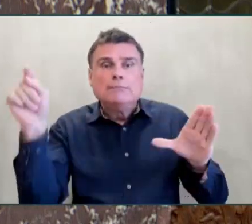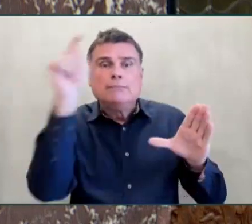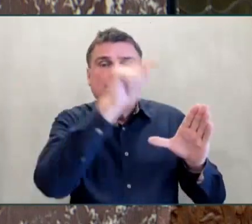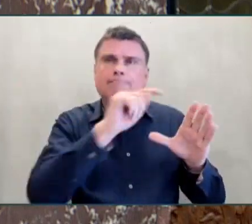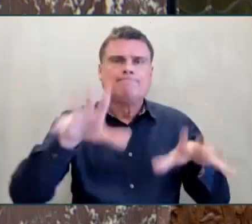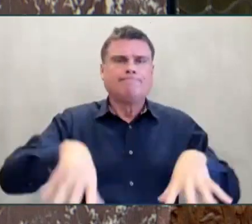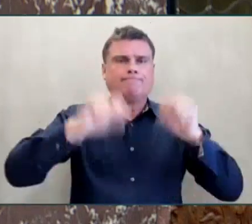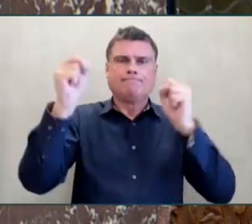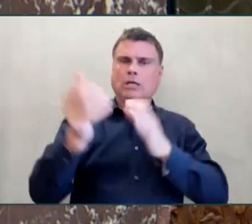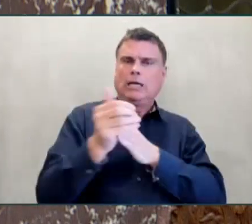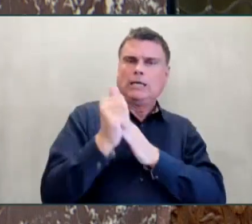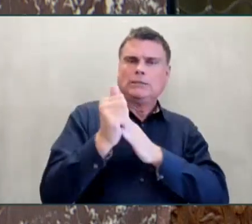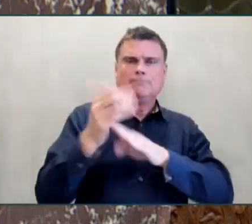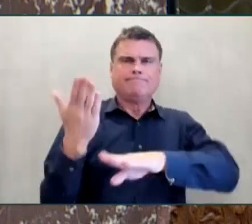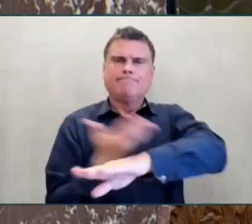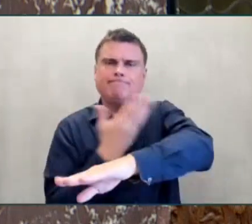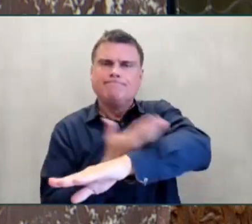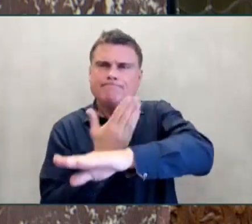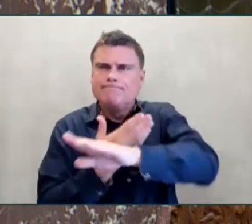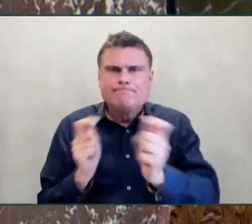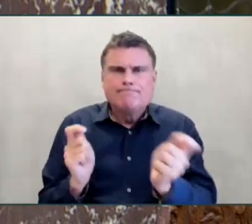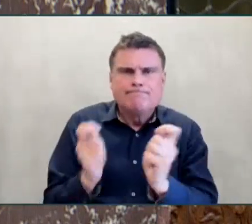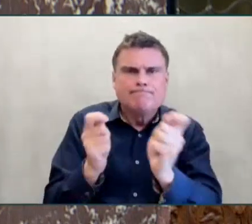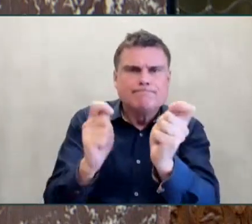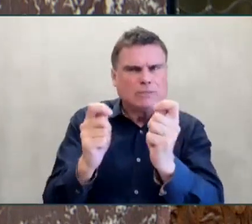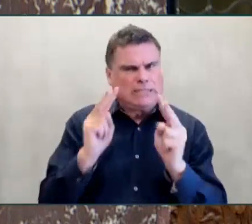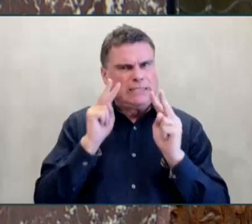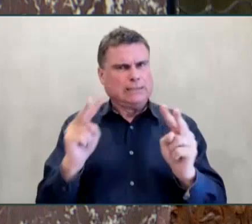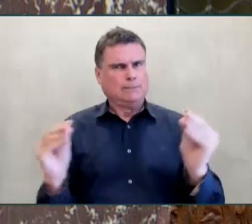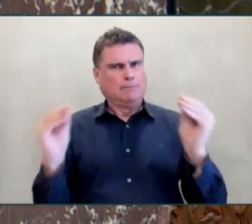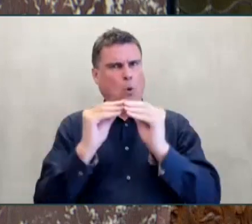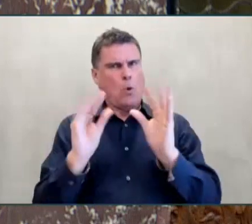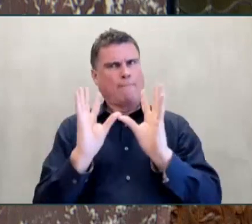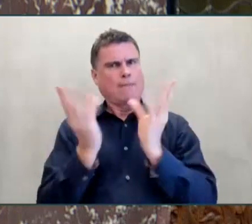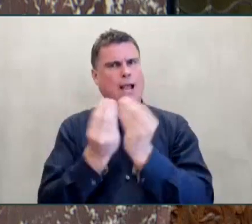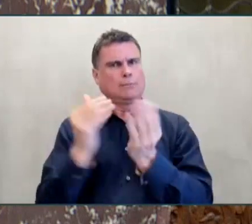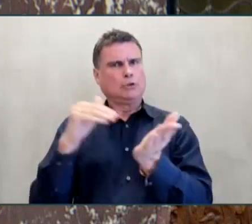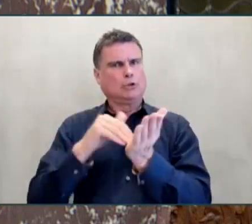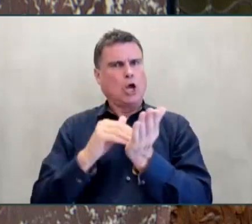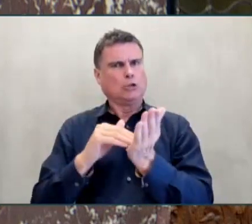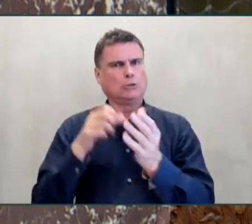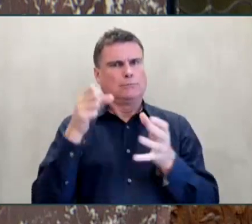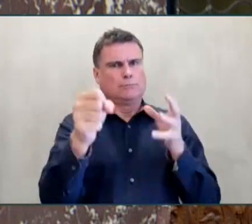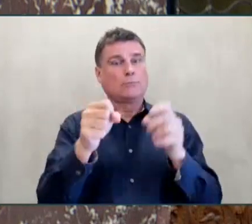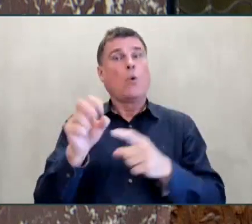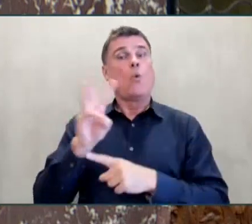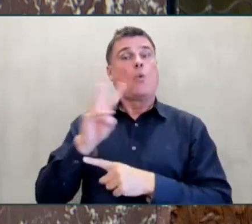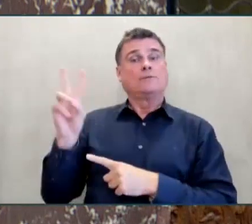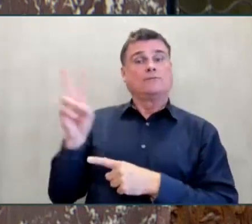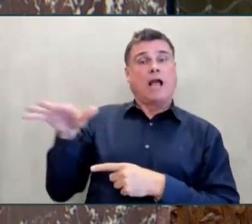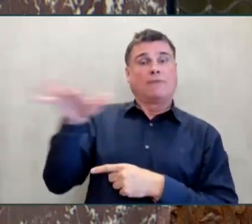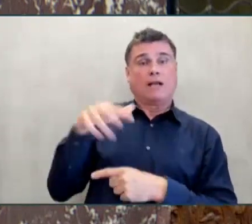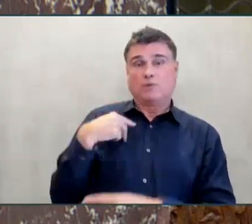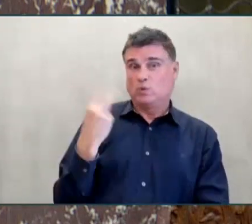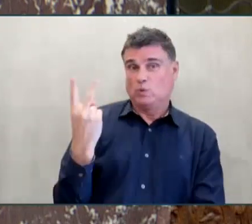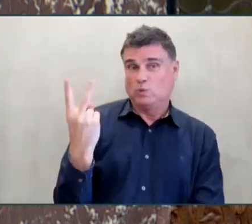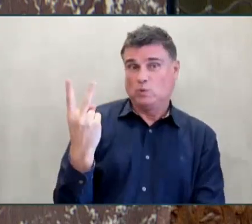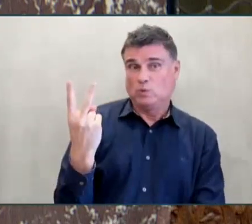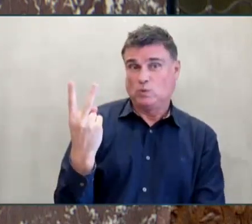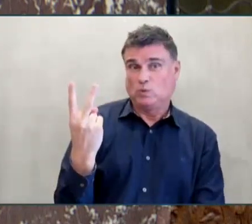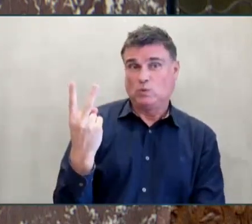West Vancouver, Sea to Sky, two active and engaged communities have been creating solutions in community, Bowen Island and Whistler.